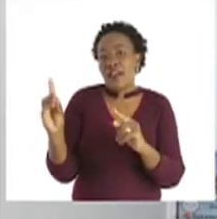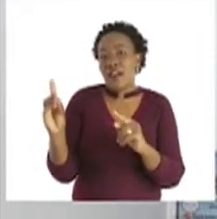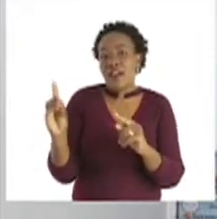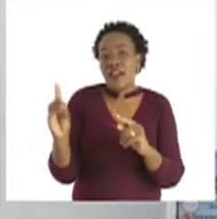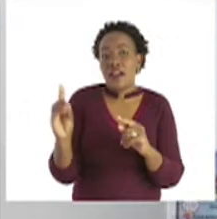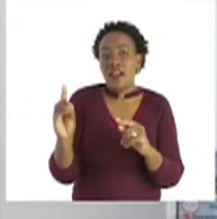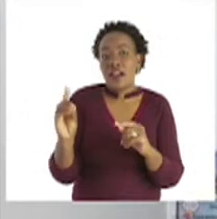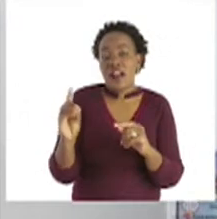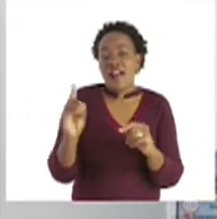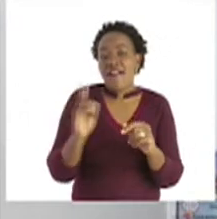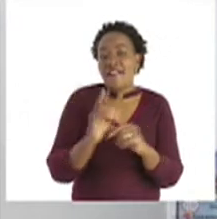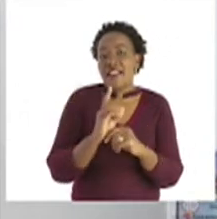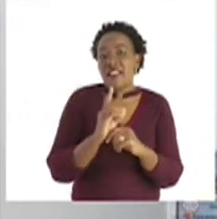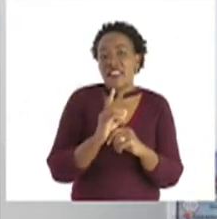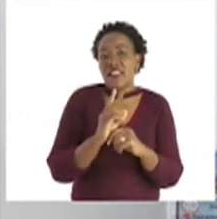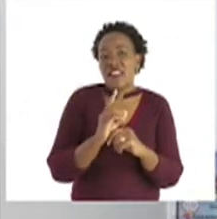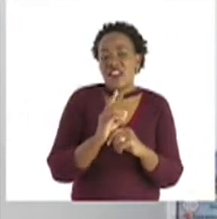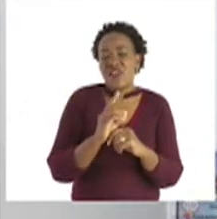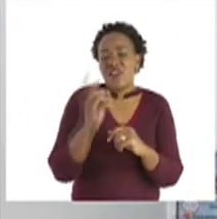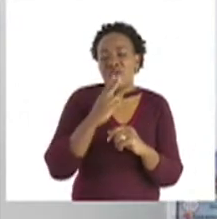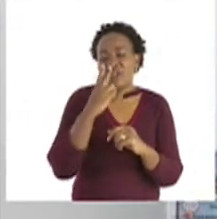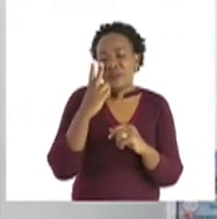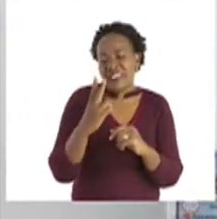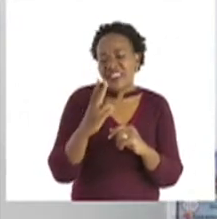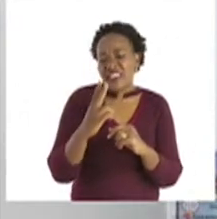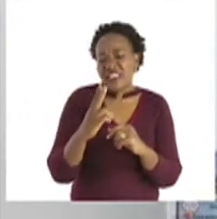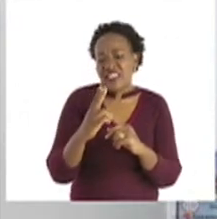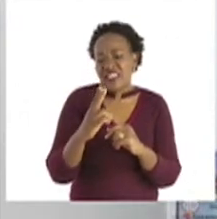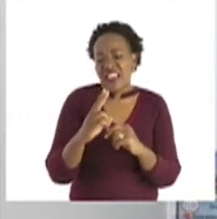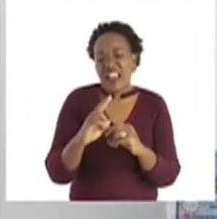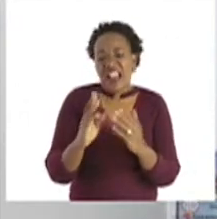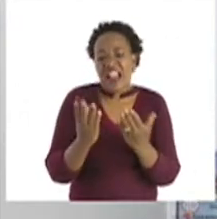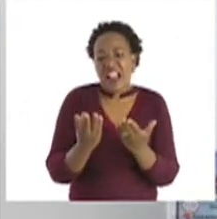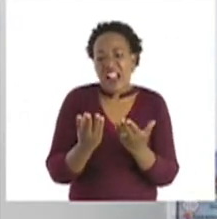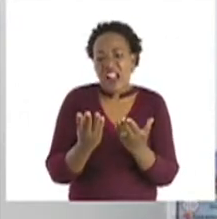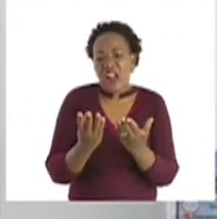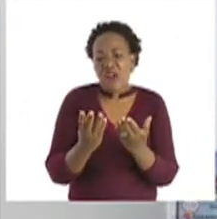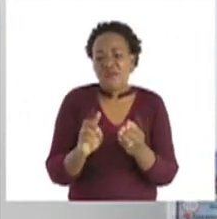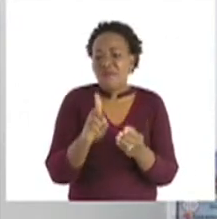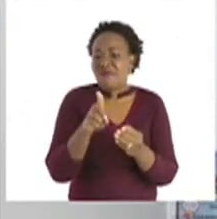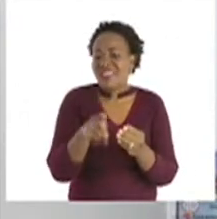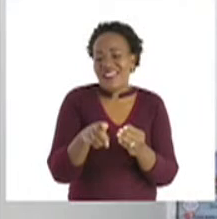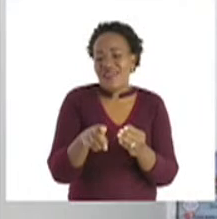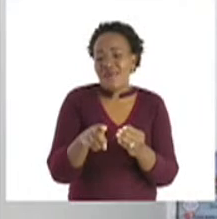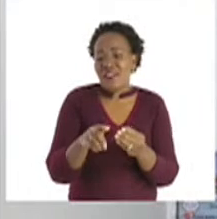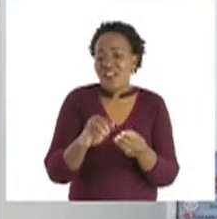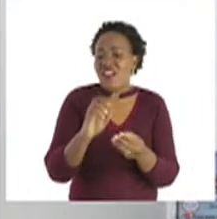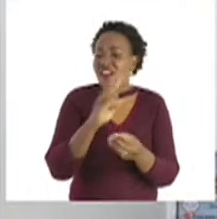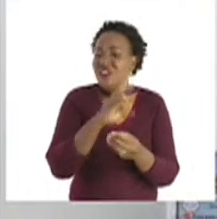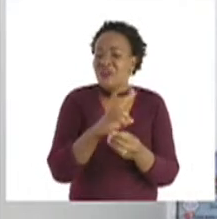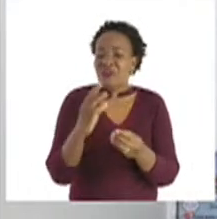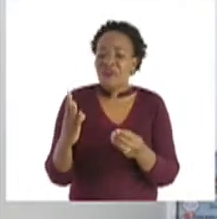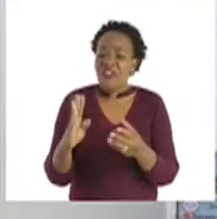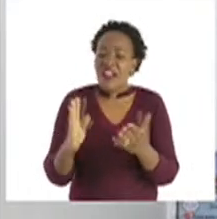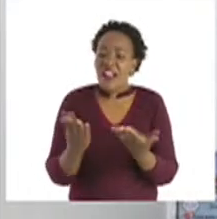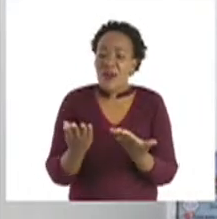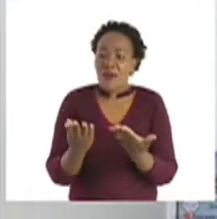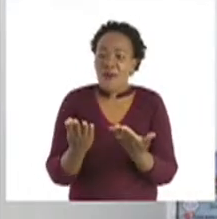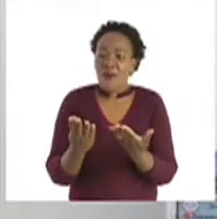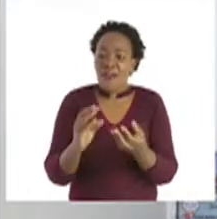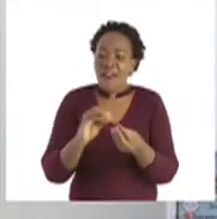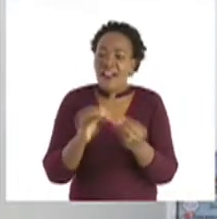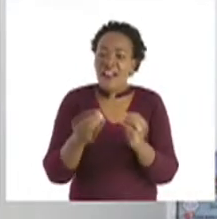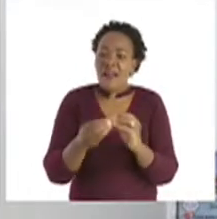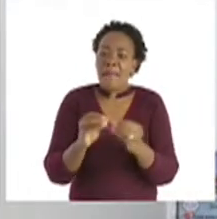first, we want to check the number between 2 and 4. How many numbers did